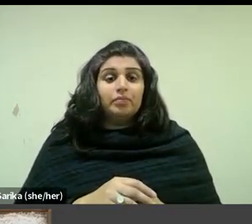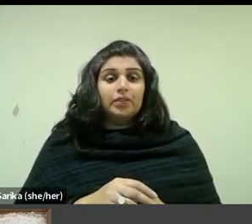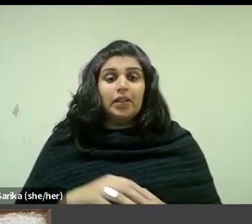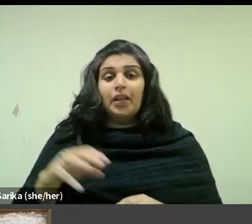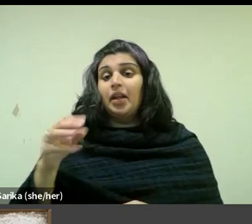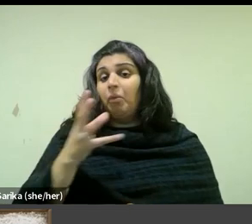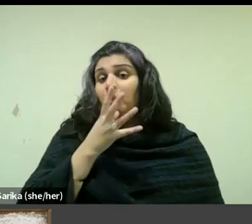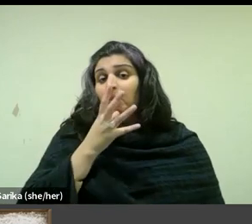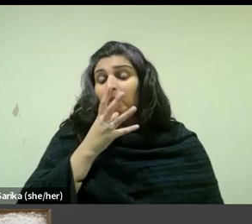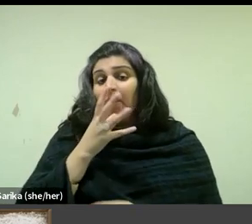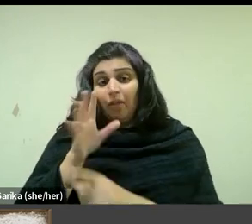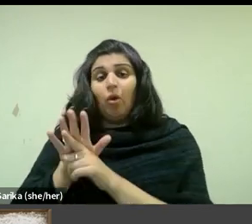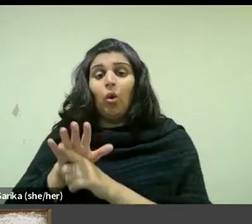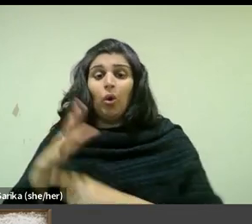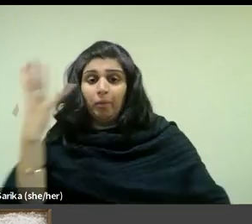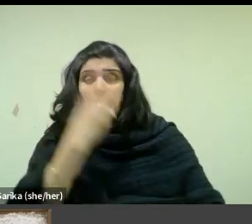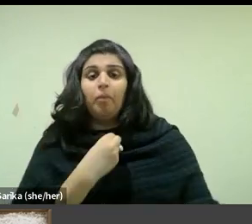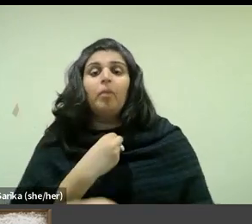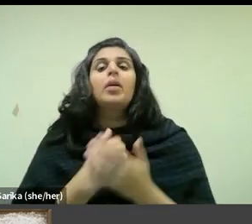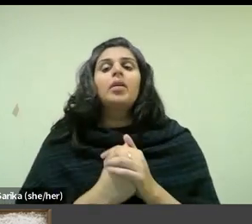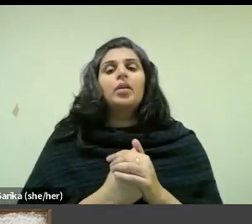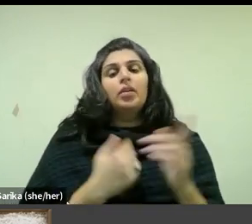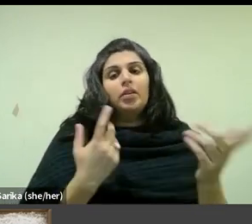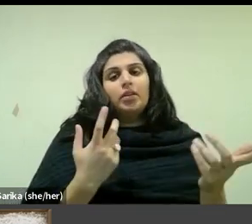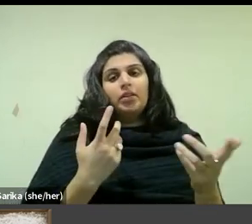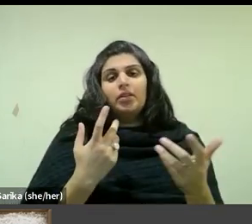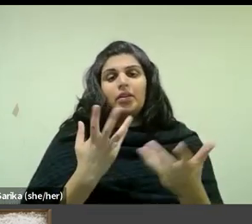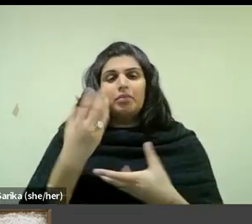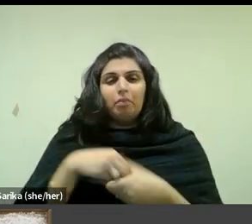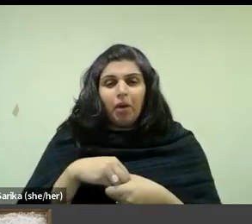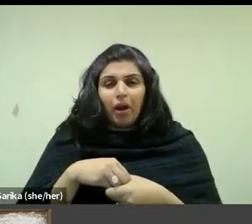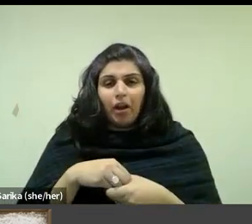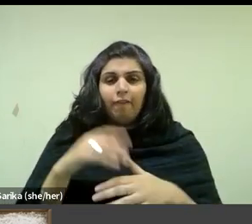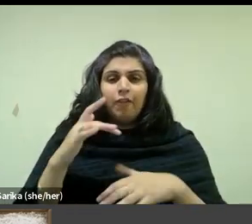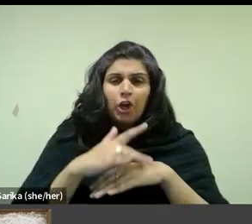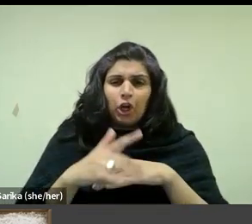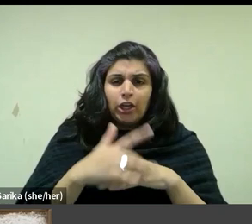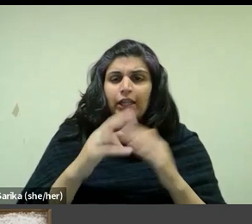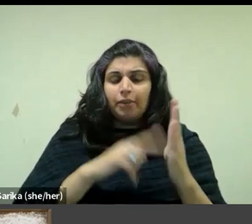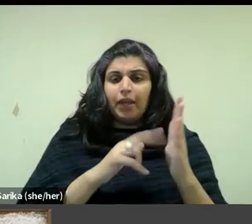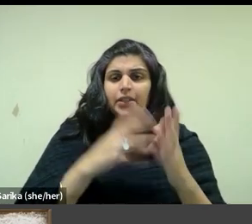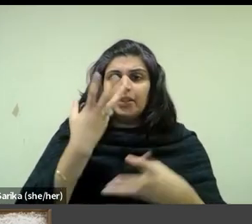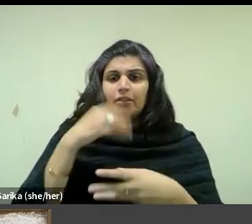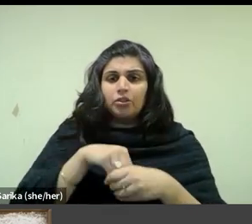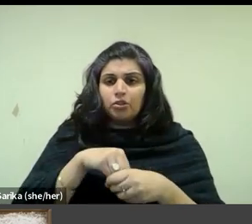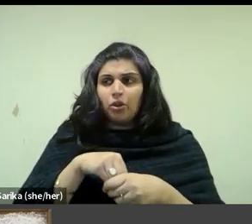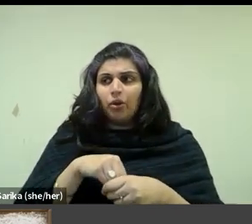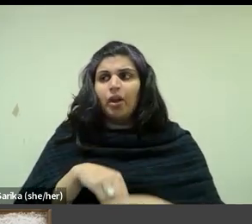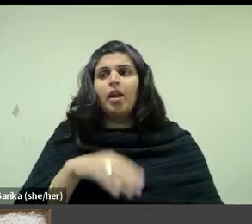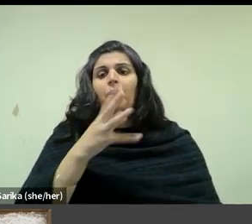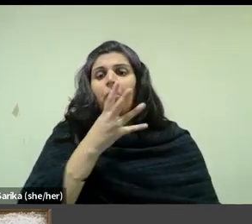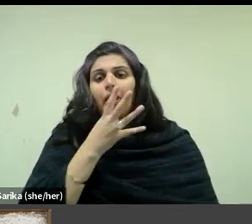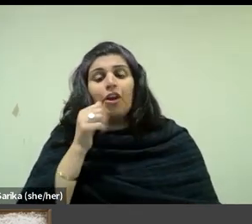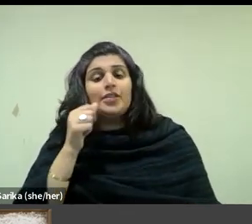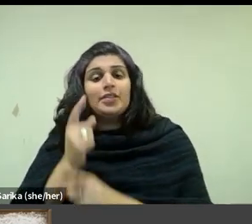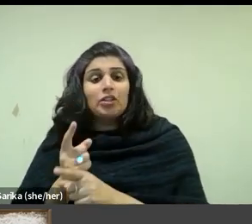1891 to 2, it belongs to a series of early paintings depicting mother and sister asleep on single beds,